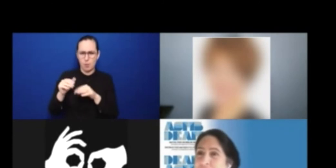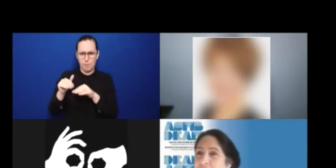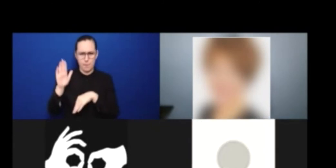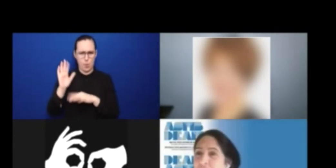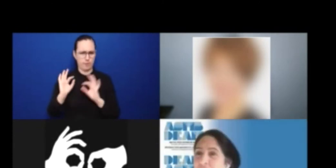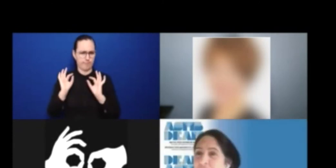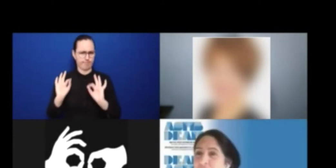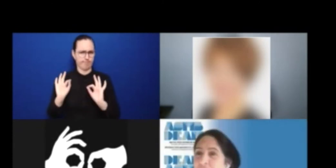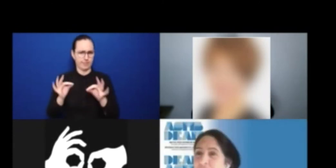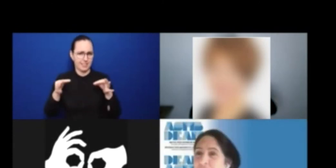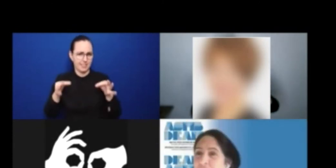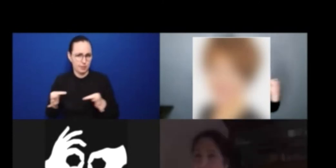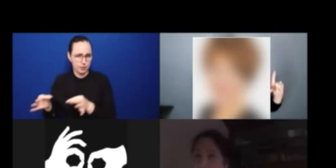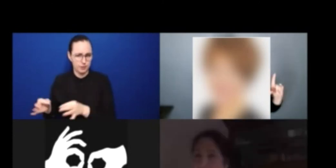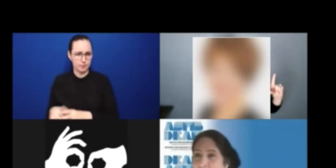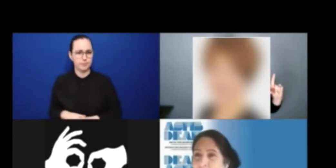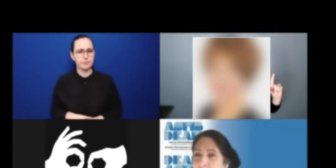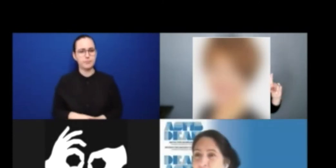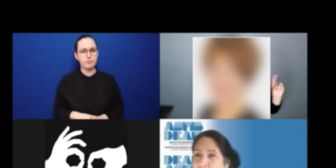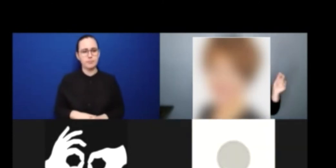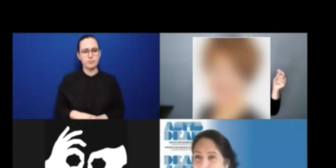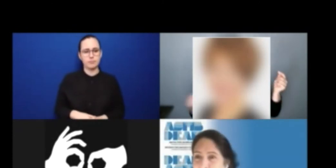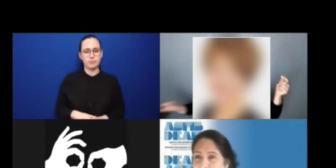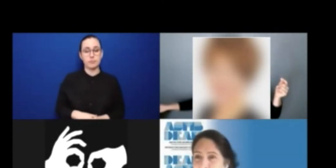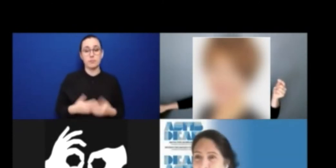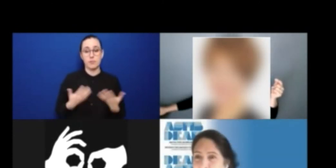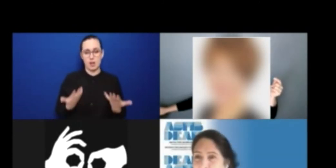very quickly here.